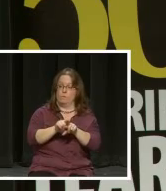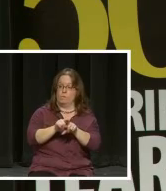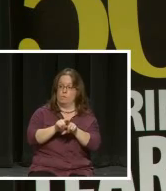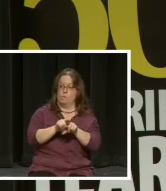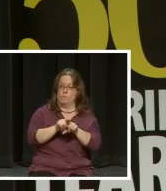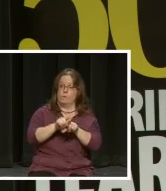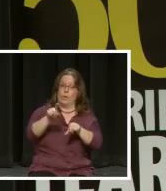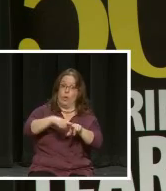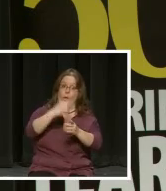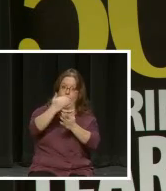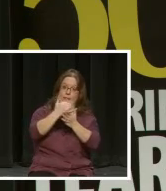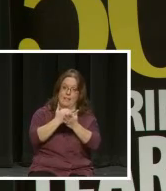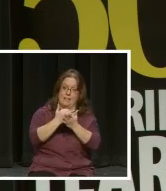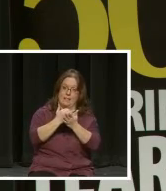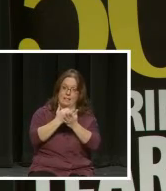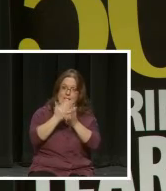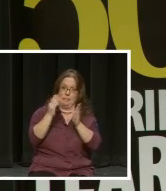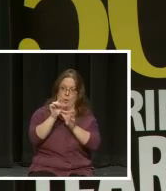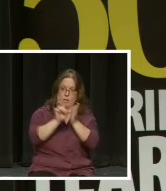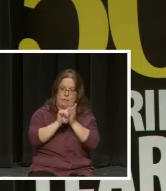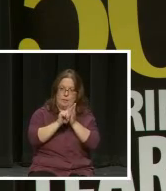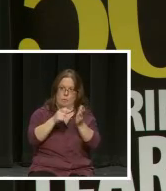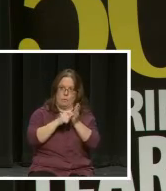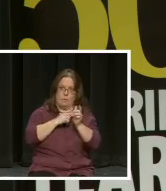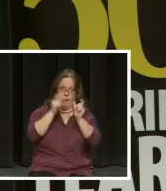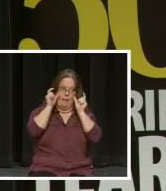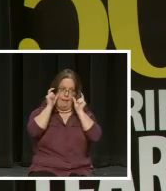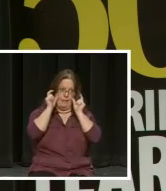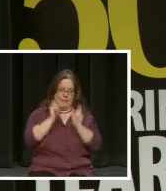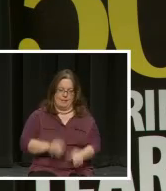It's a long list in small type and it requires my glasses.